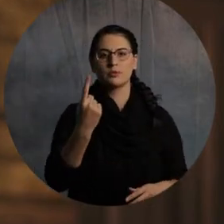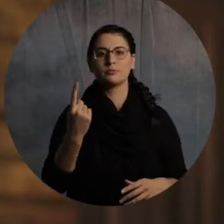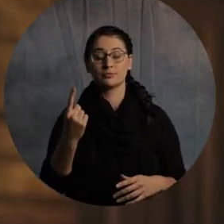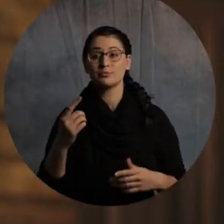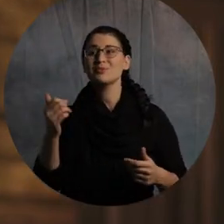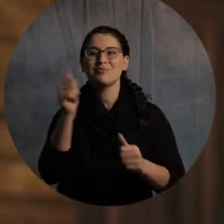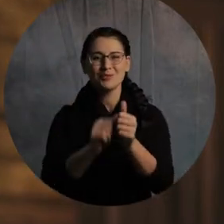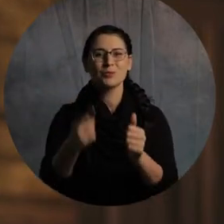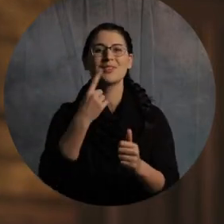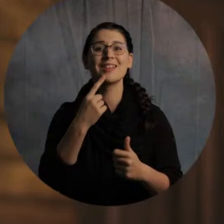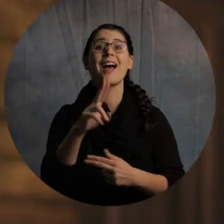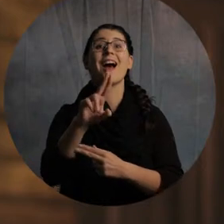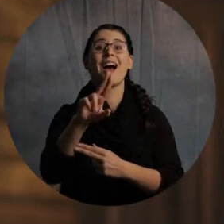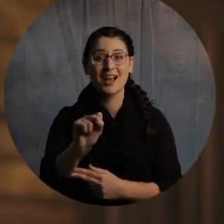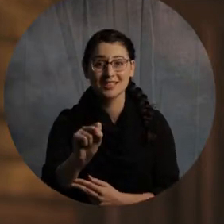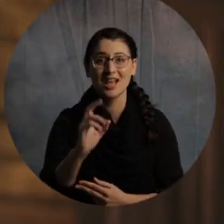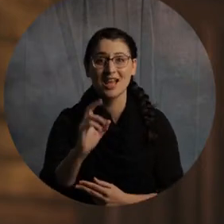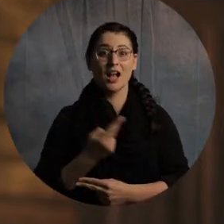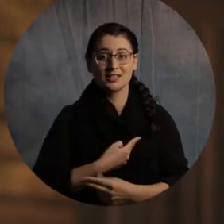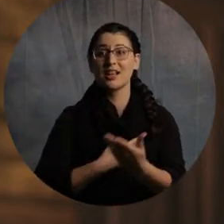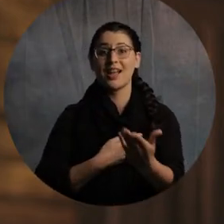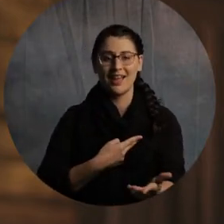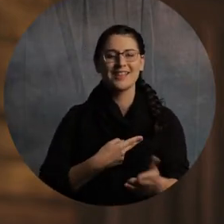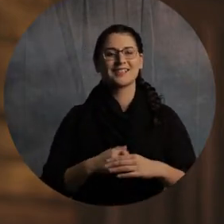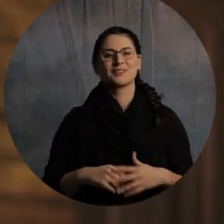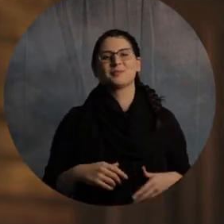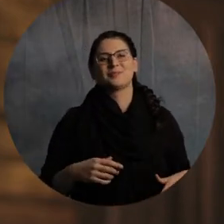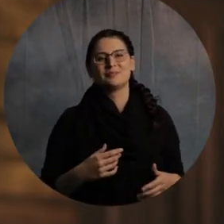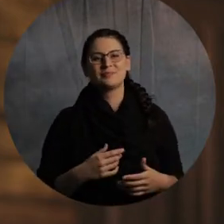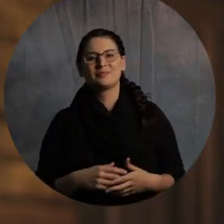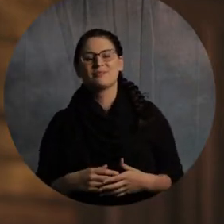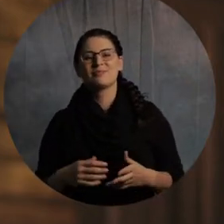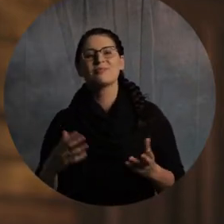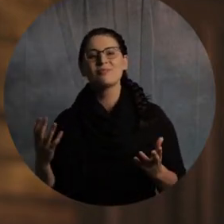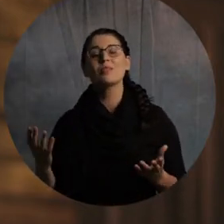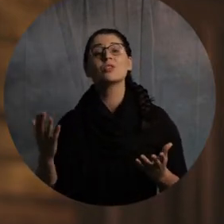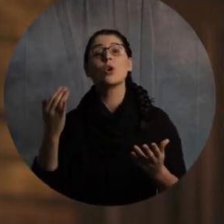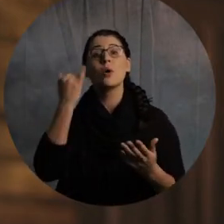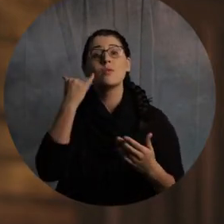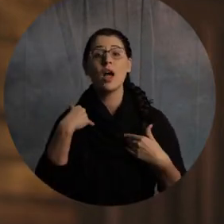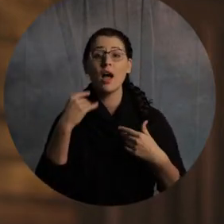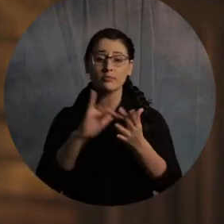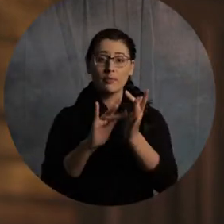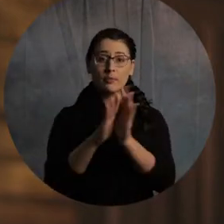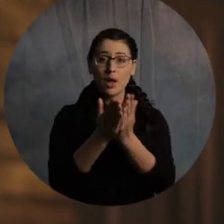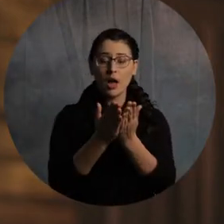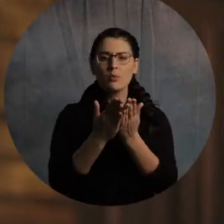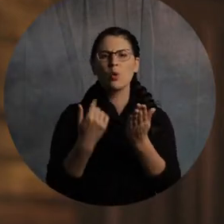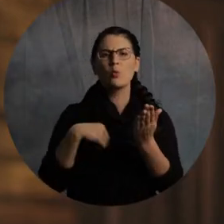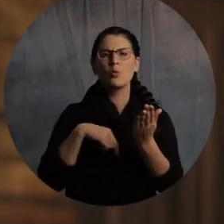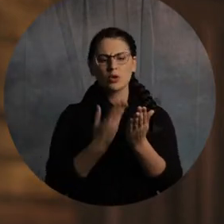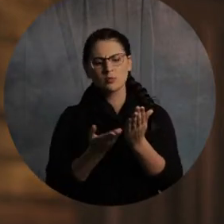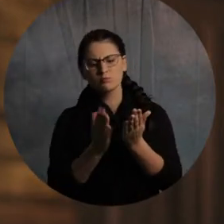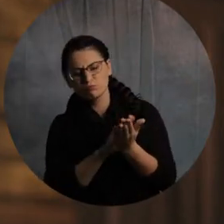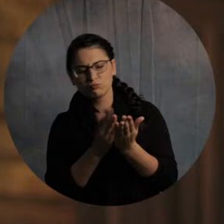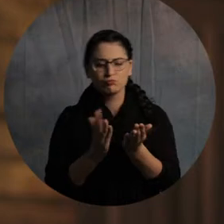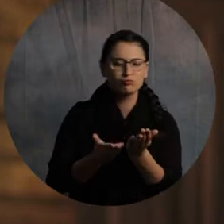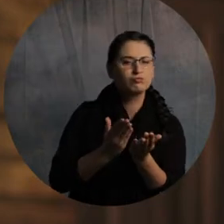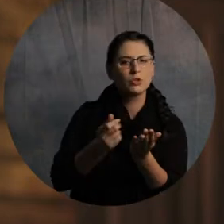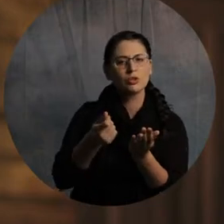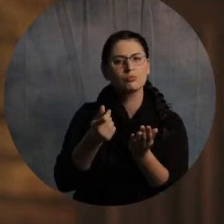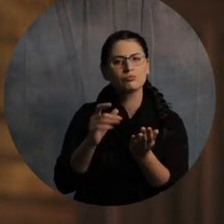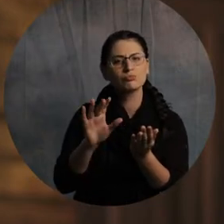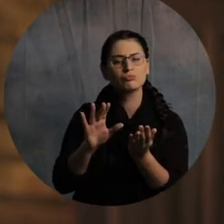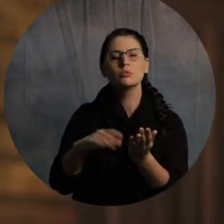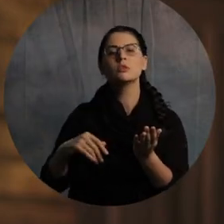All right, so, see, I told you, we're just people here, right? So, if you've got your Bibles, we're going to be flipping around some. We're going to actually,